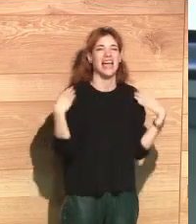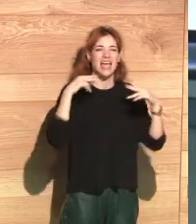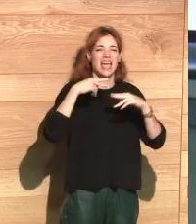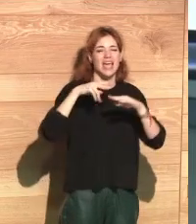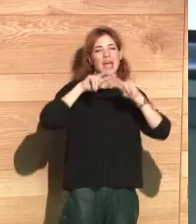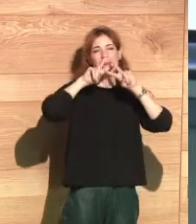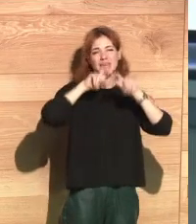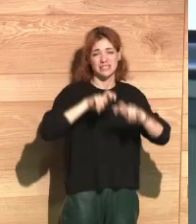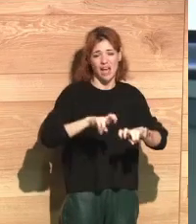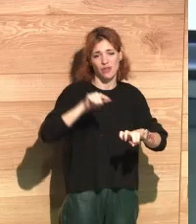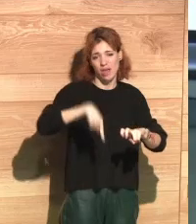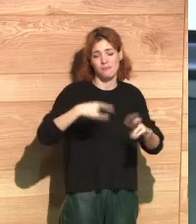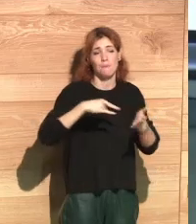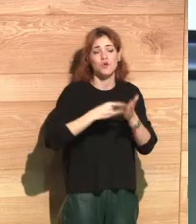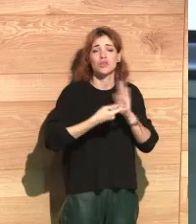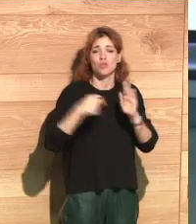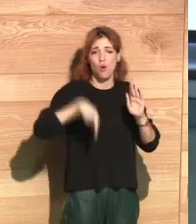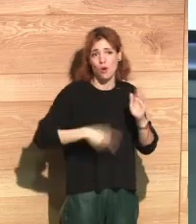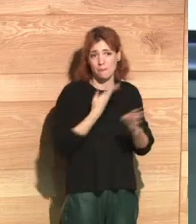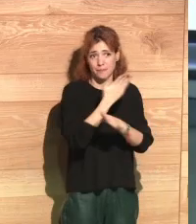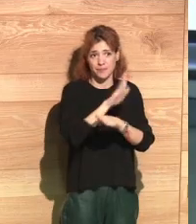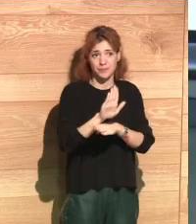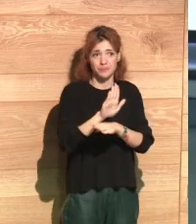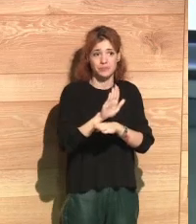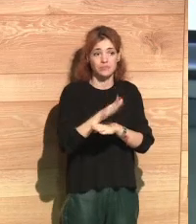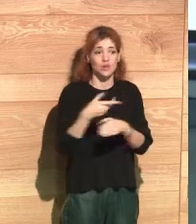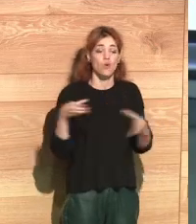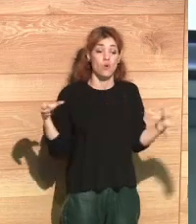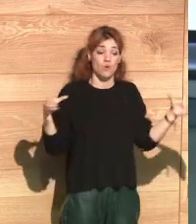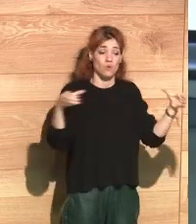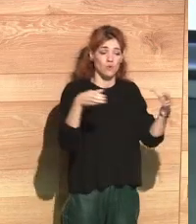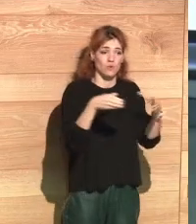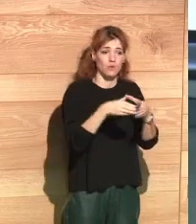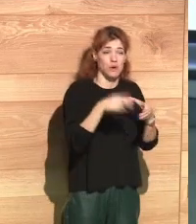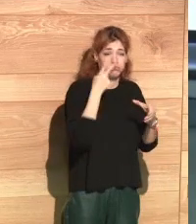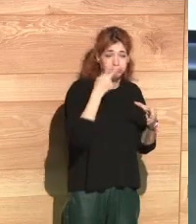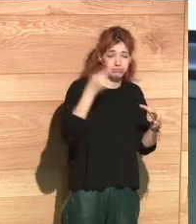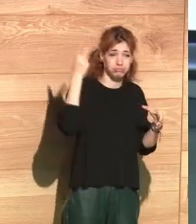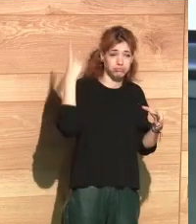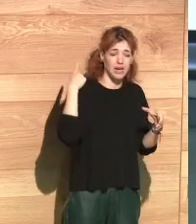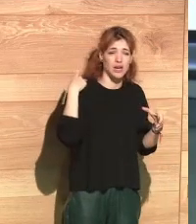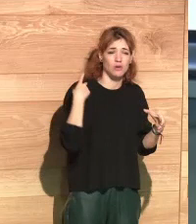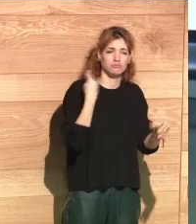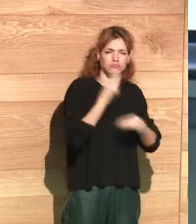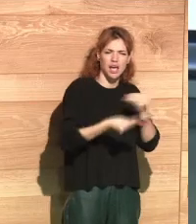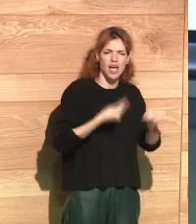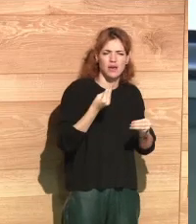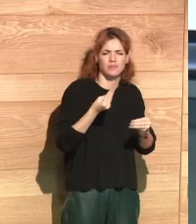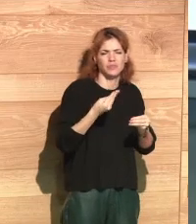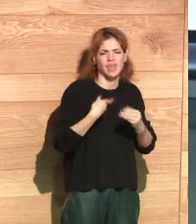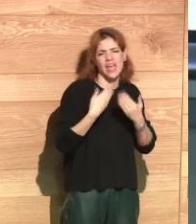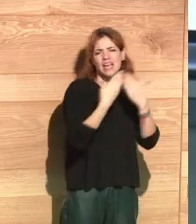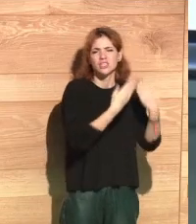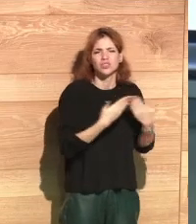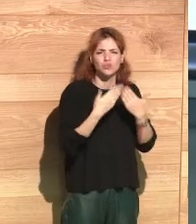protagonist of the research project that we are introducing today. We have been working with them for the past